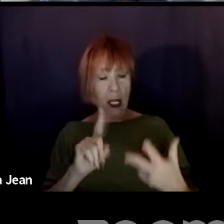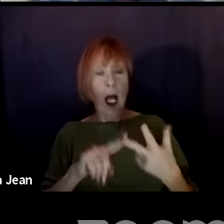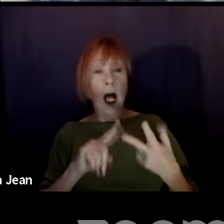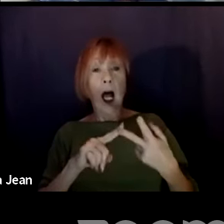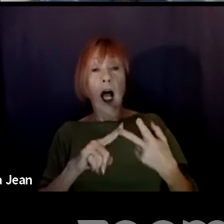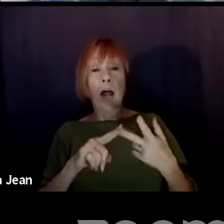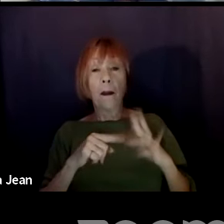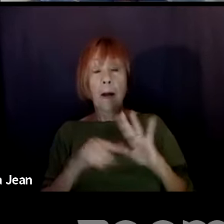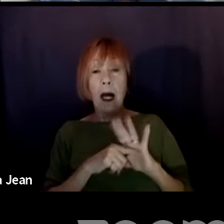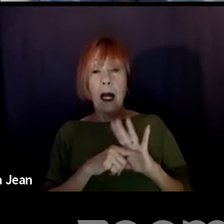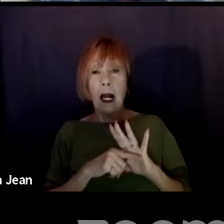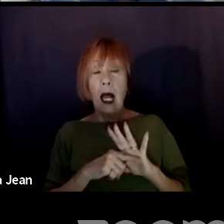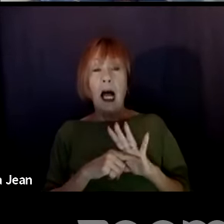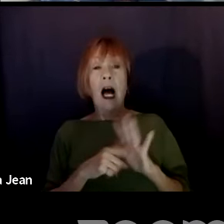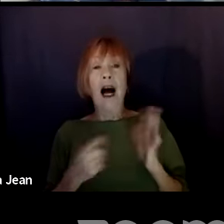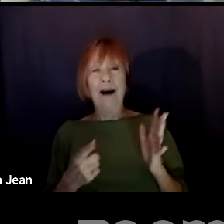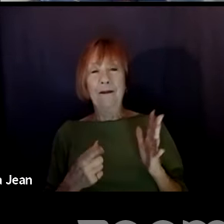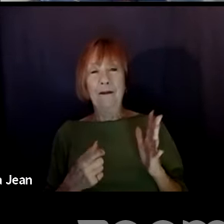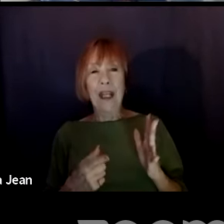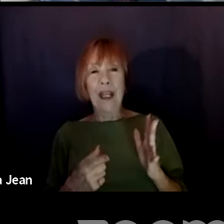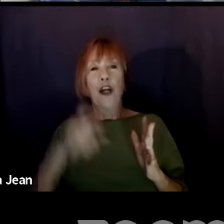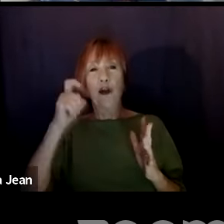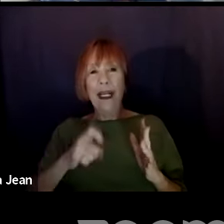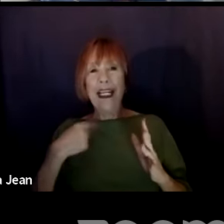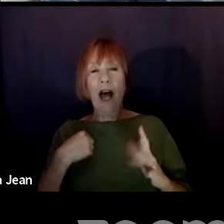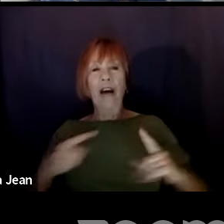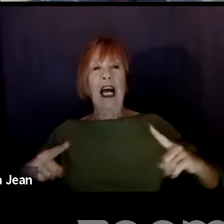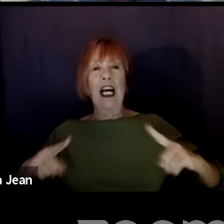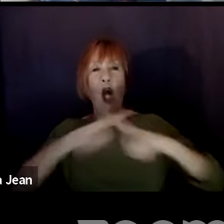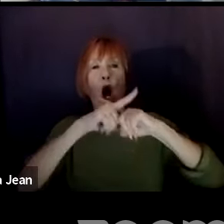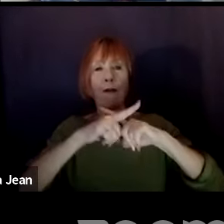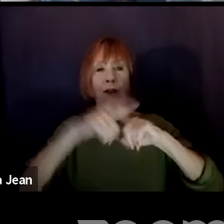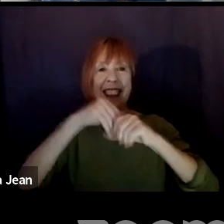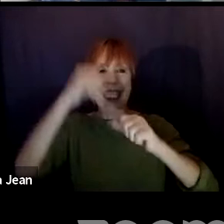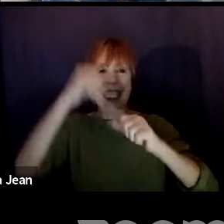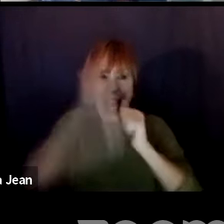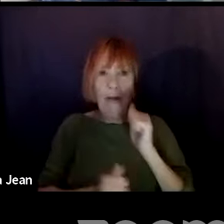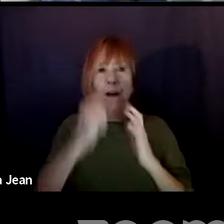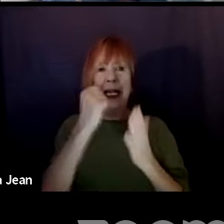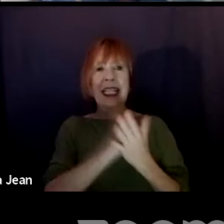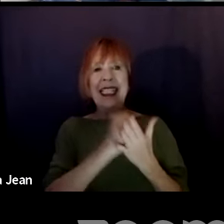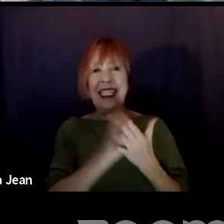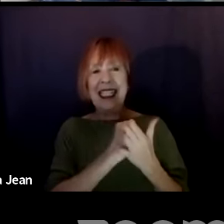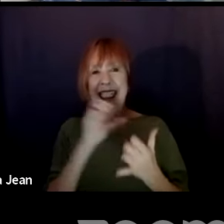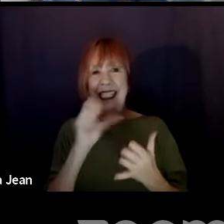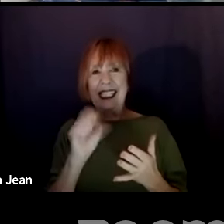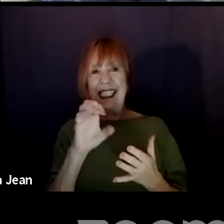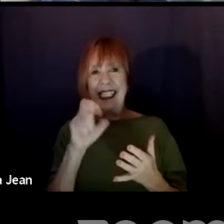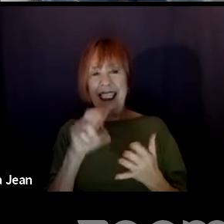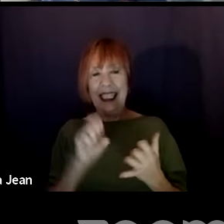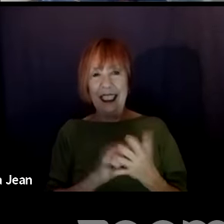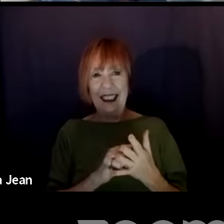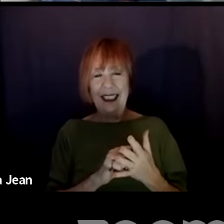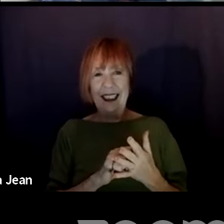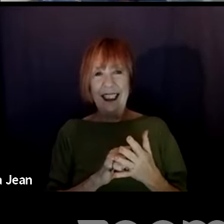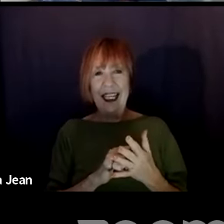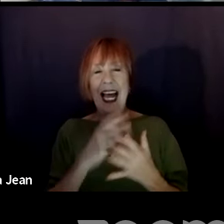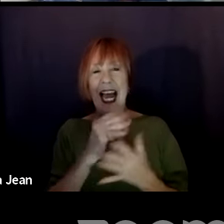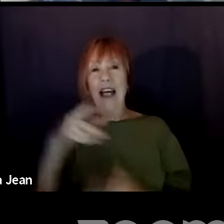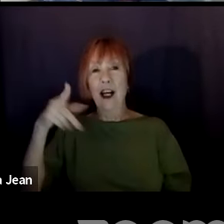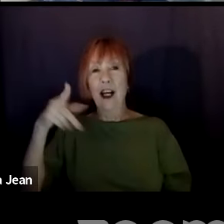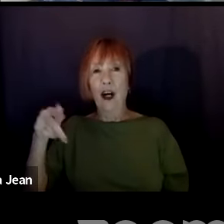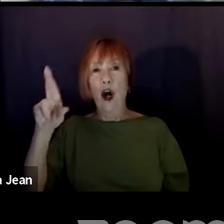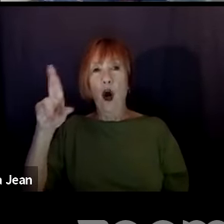forget conflict in every scene. They really need conflict. And they also don't consider proofreading an important part of writing.